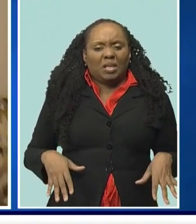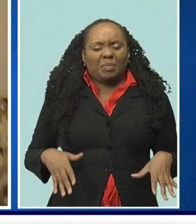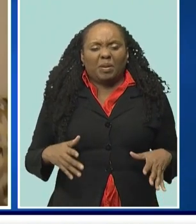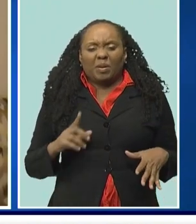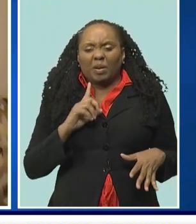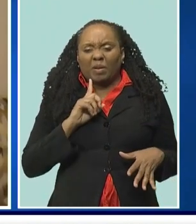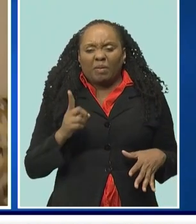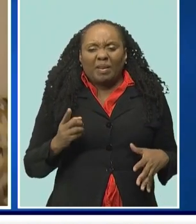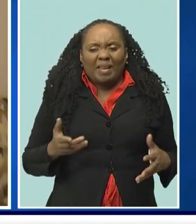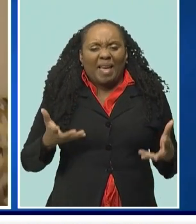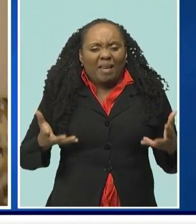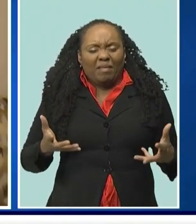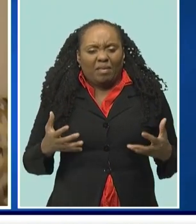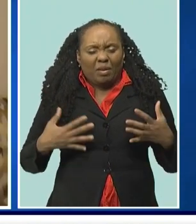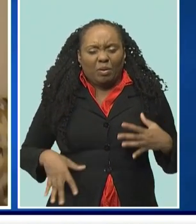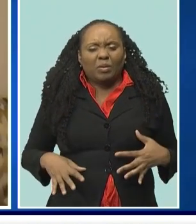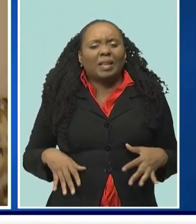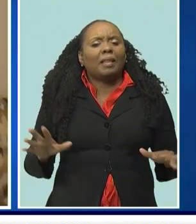-colored clothing,